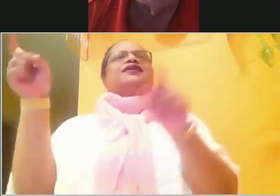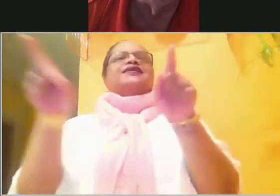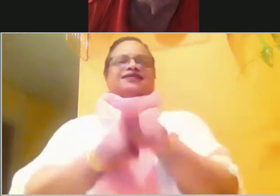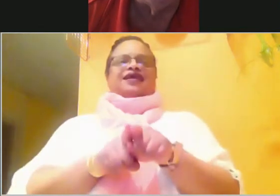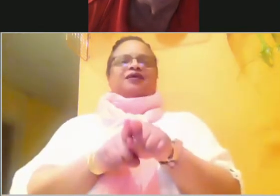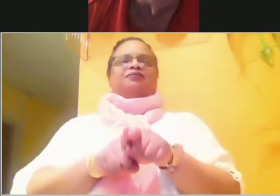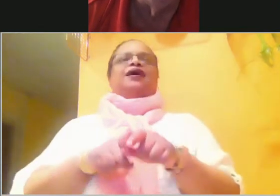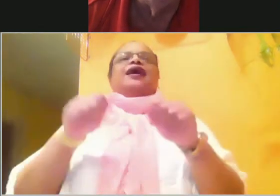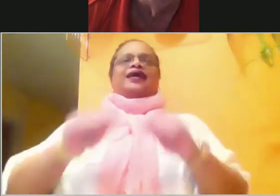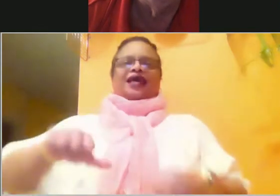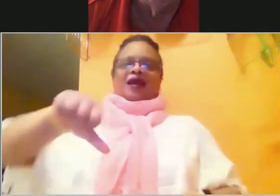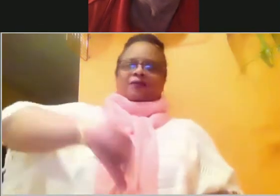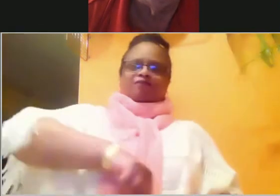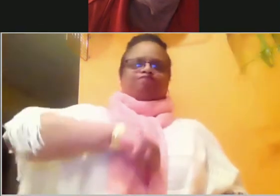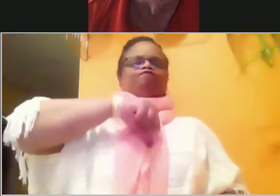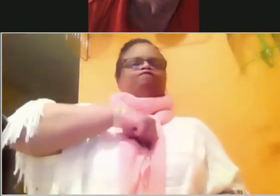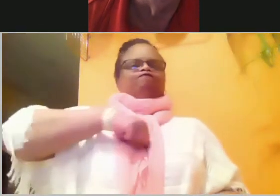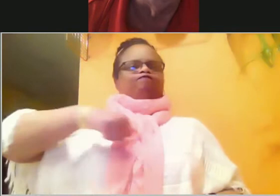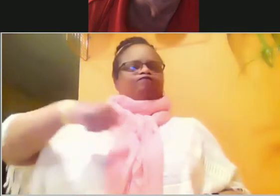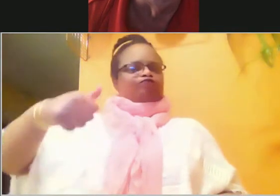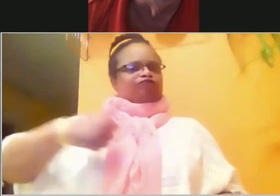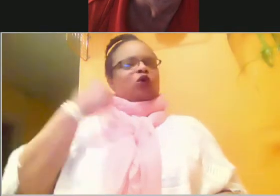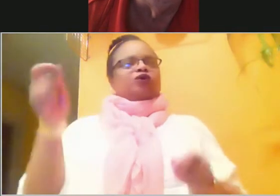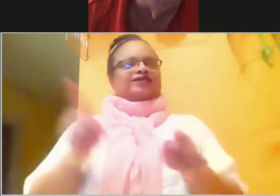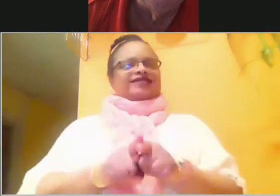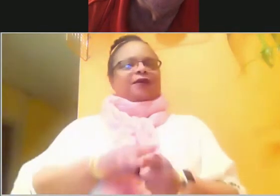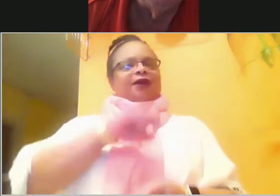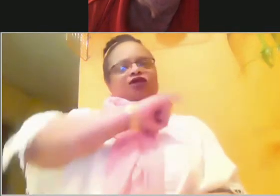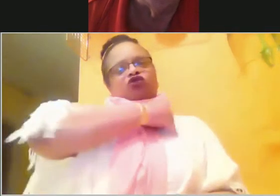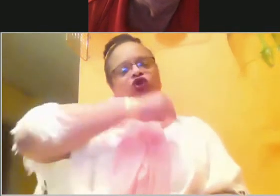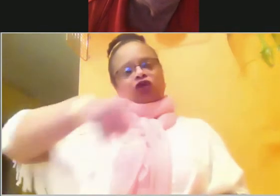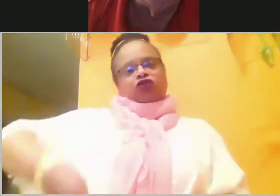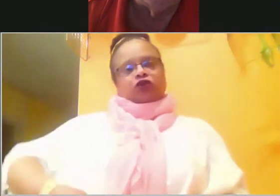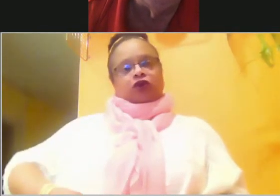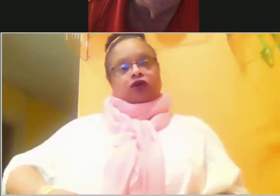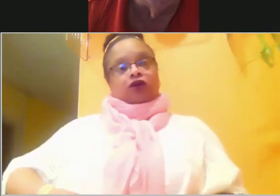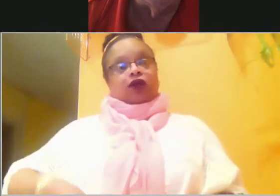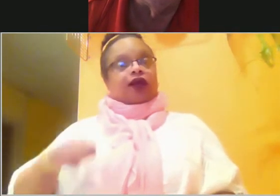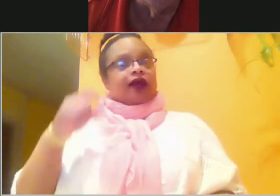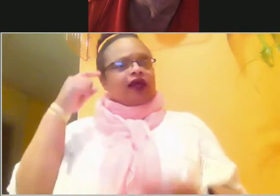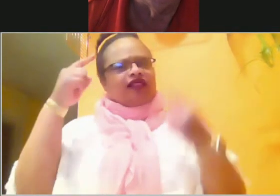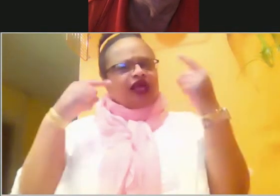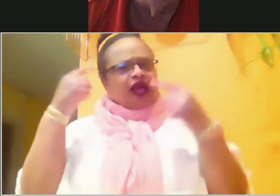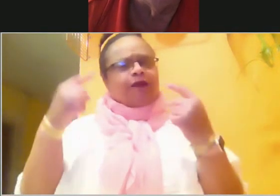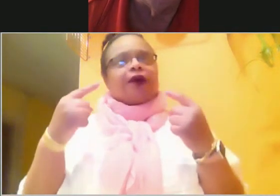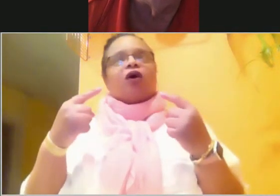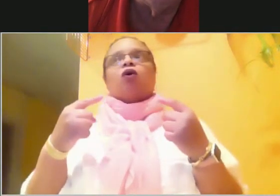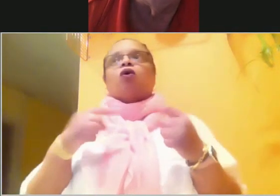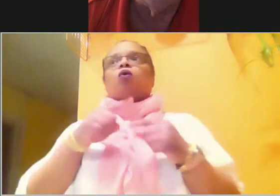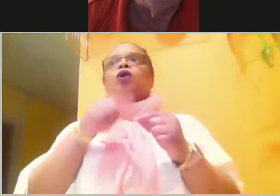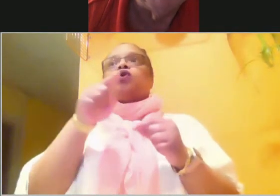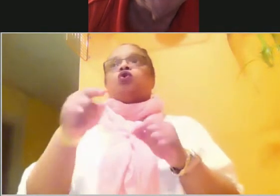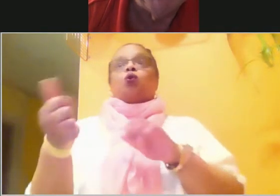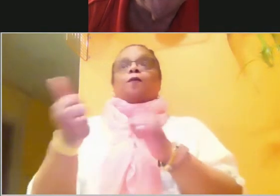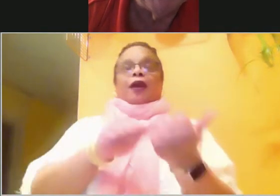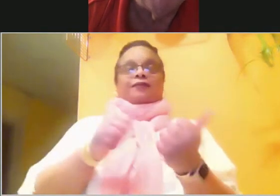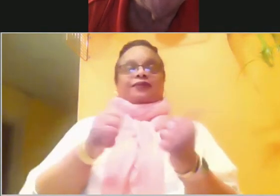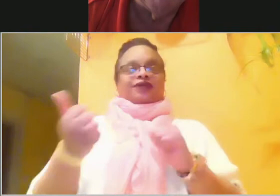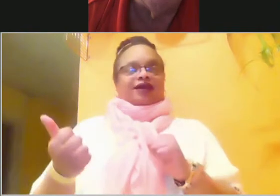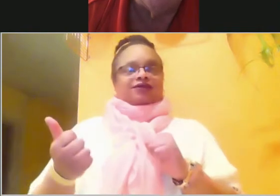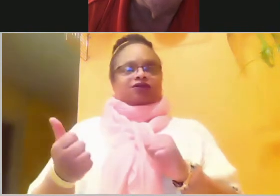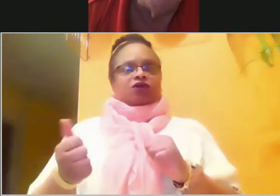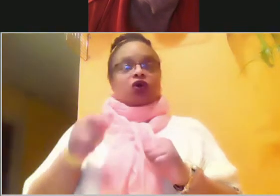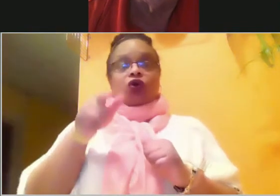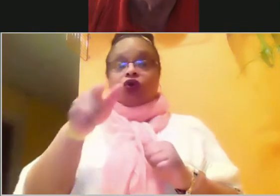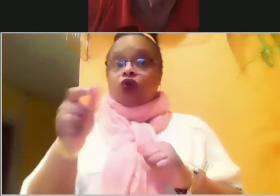baptized into Christ and serving the Lord, what did God give us when we were baptized? He gave us his Holy